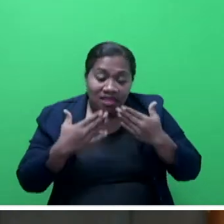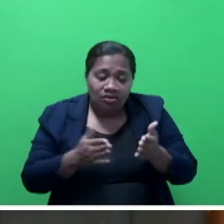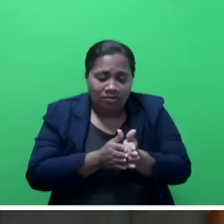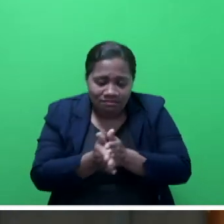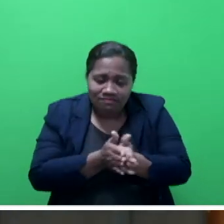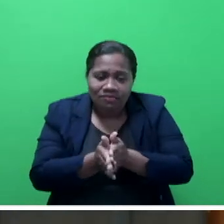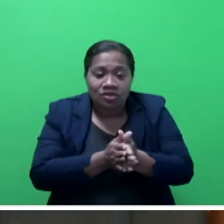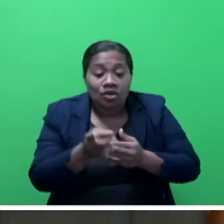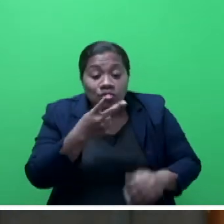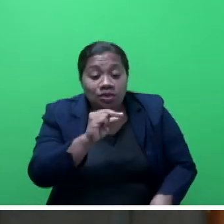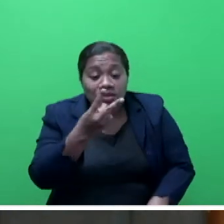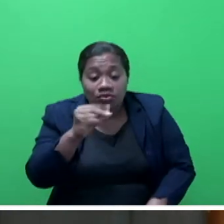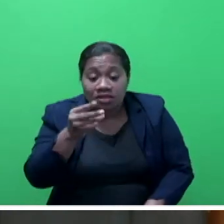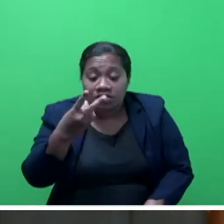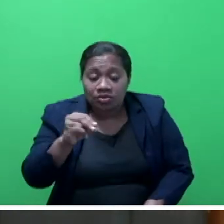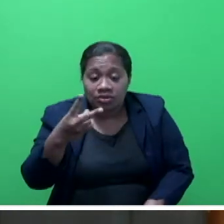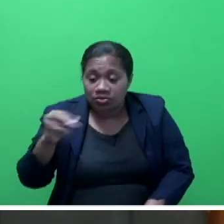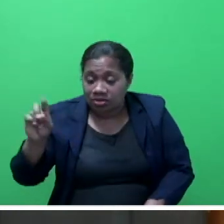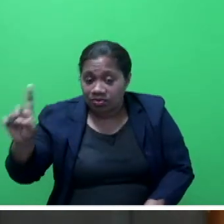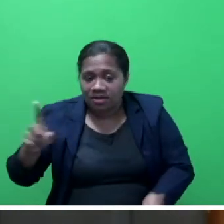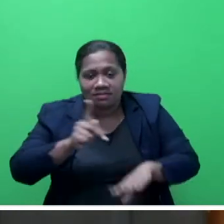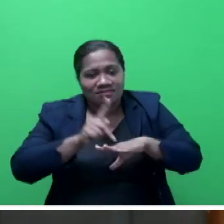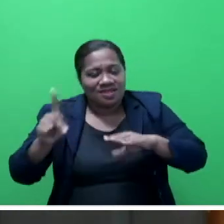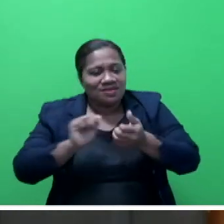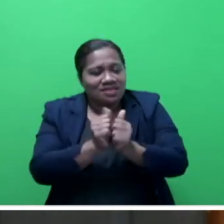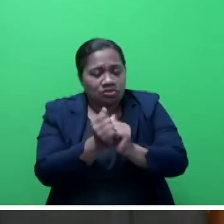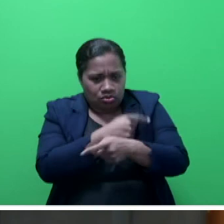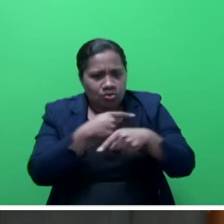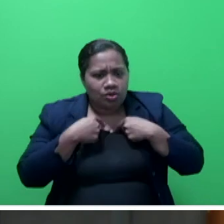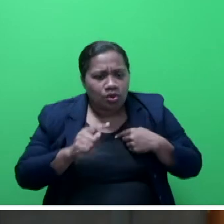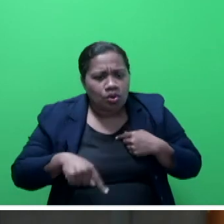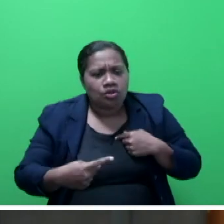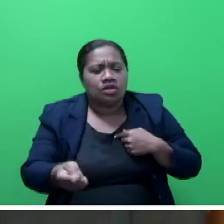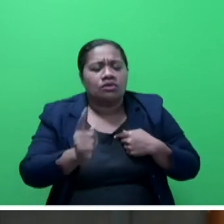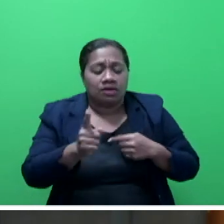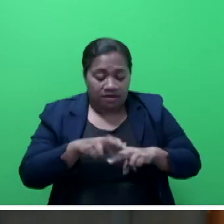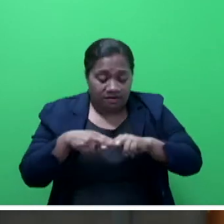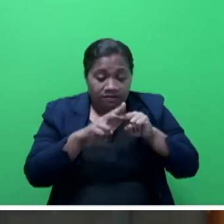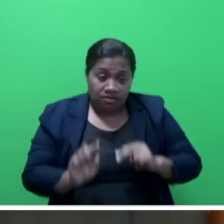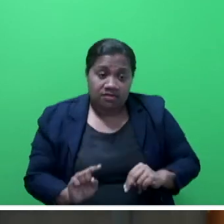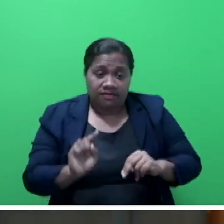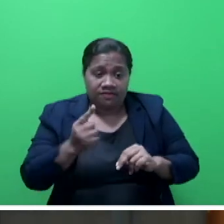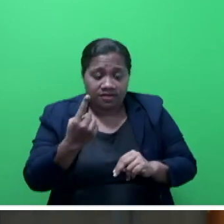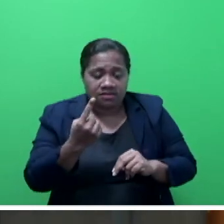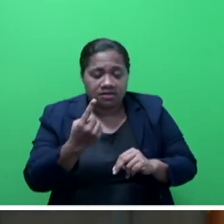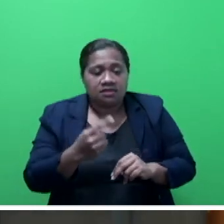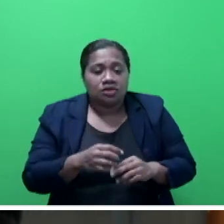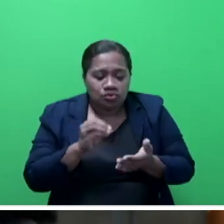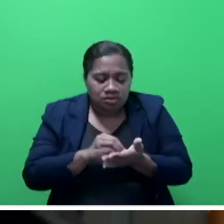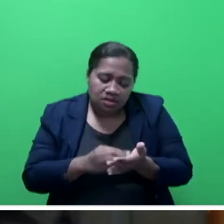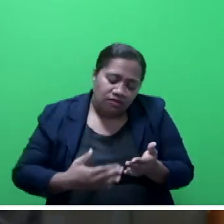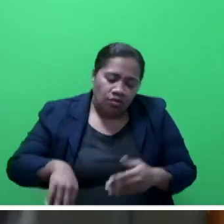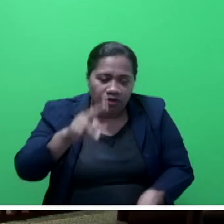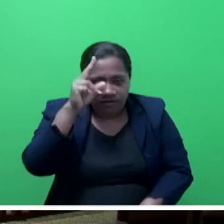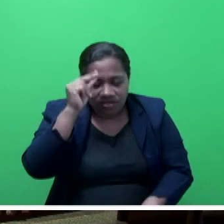2020-2021 parliamentary sessions as we continue to put Fiji First in saving all Fijians. Minaka and thank